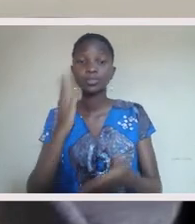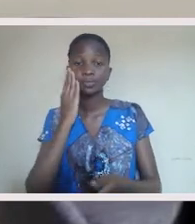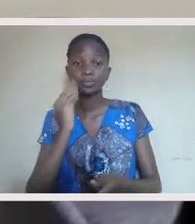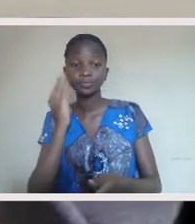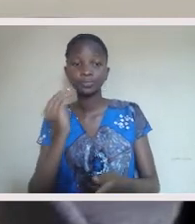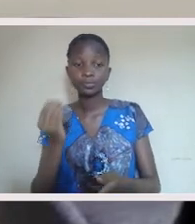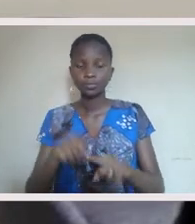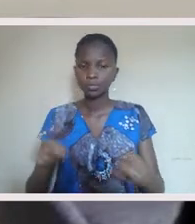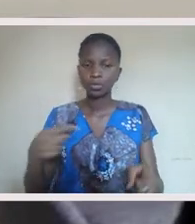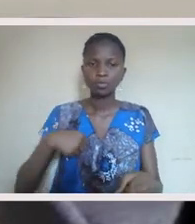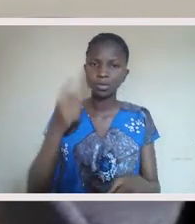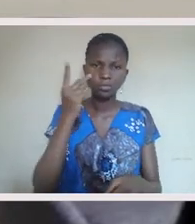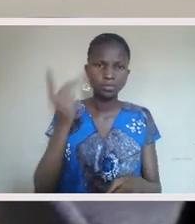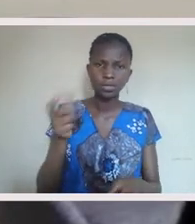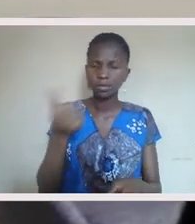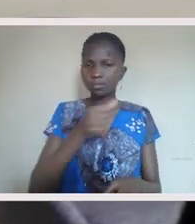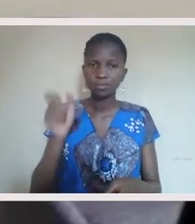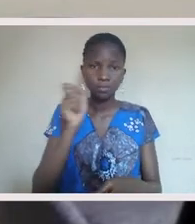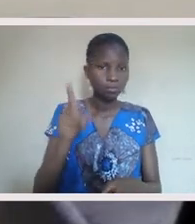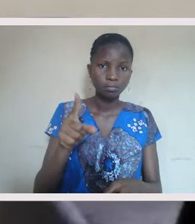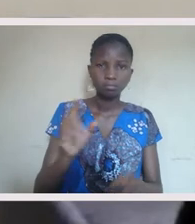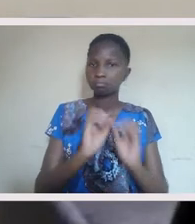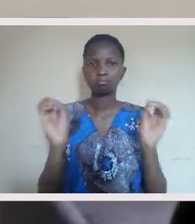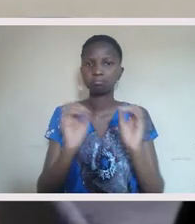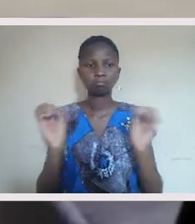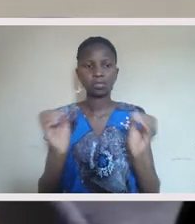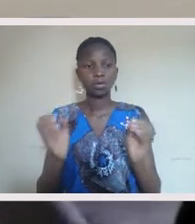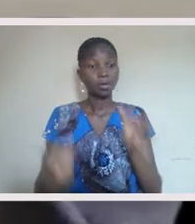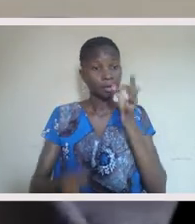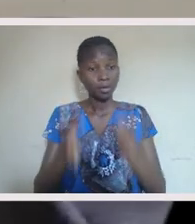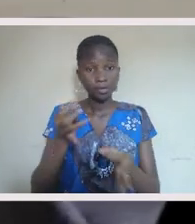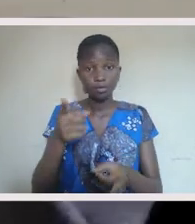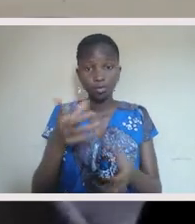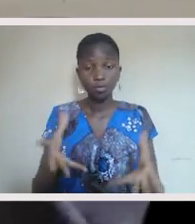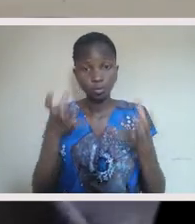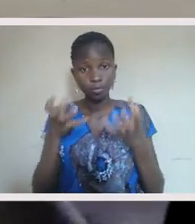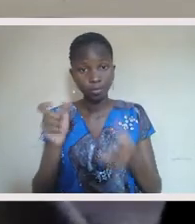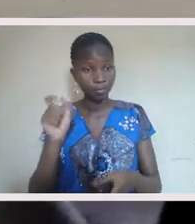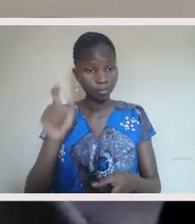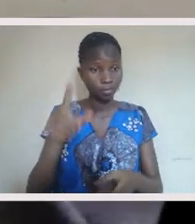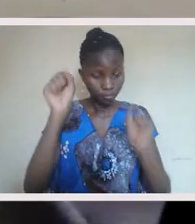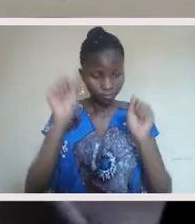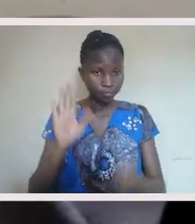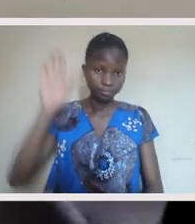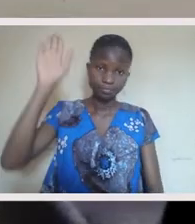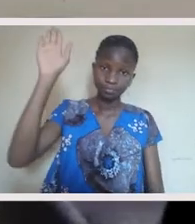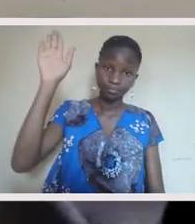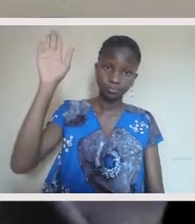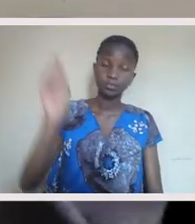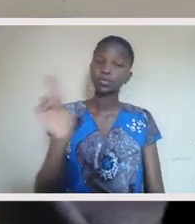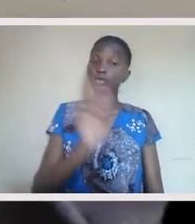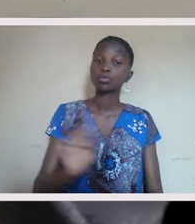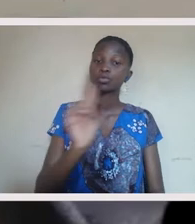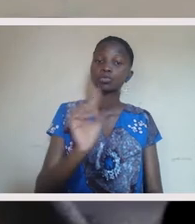their experiences, um, but I haven't seen a direct question. So if anyone has a question, you're welcome to raise your hand using the zoom